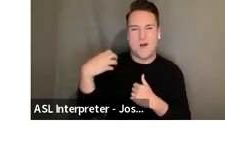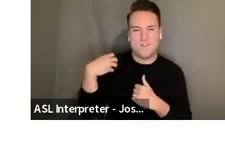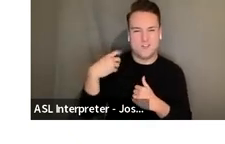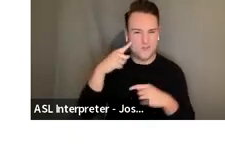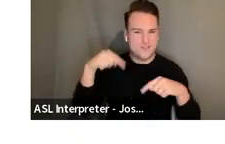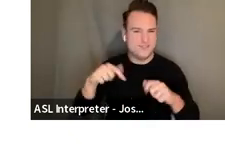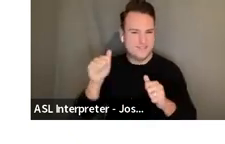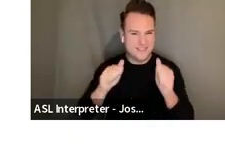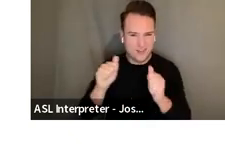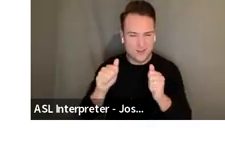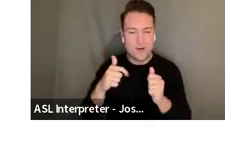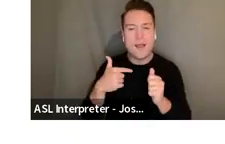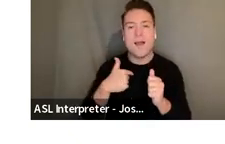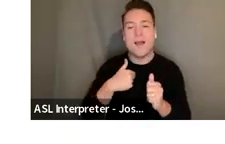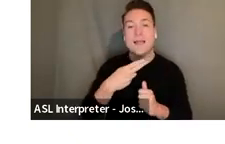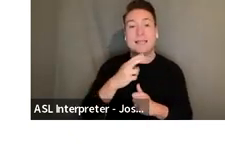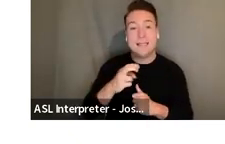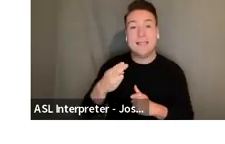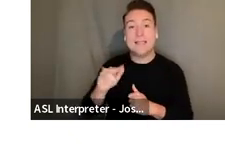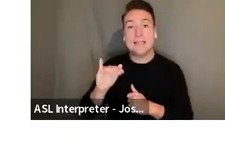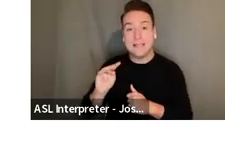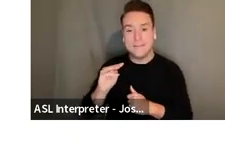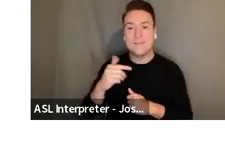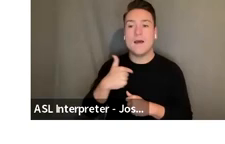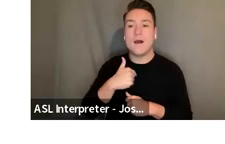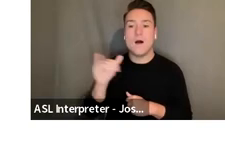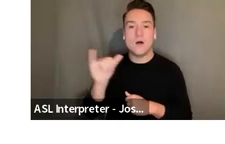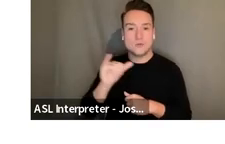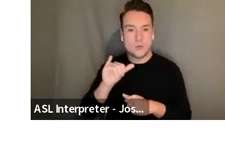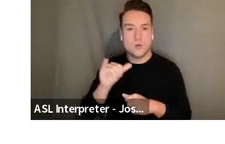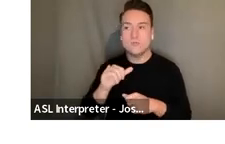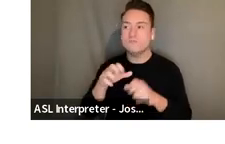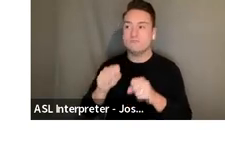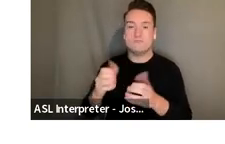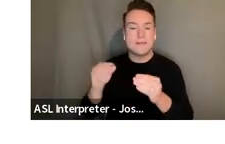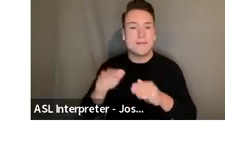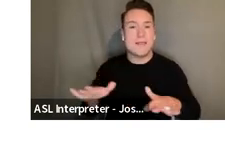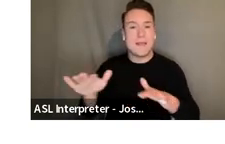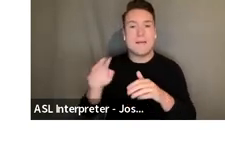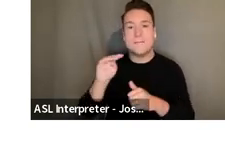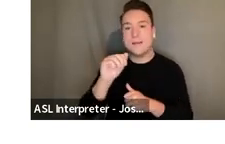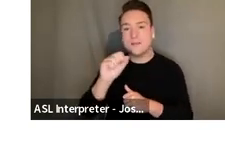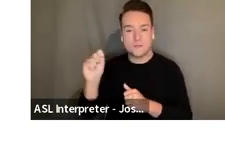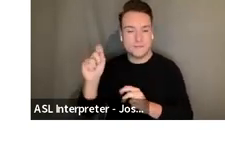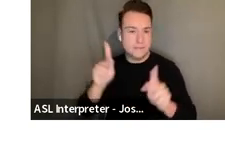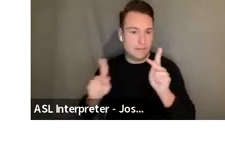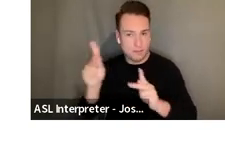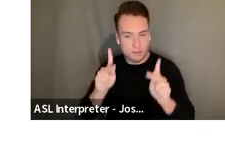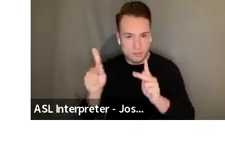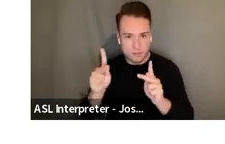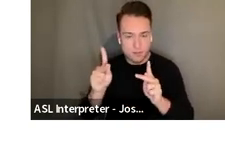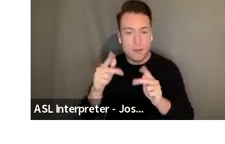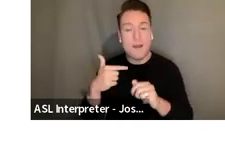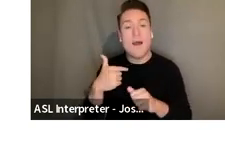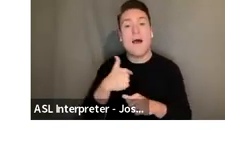I use he, pronouns, and I am also calling him from the land of the Massachusetts Wampanoag and Nipmuc people. I am a